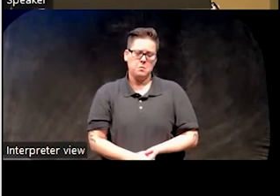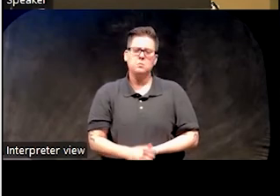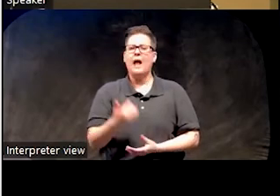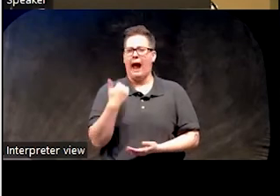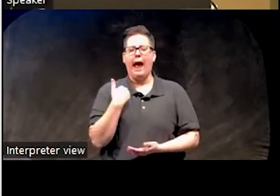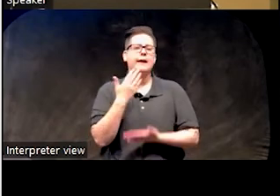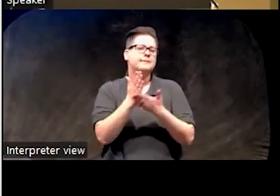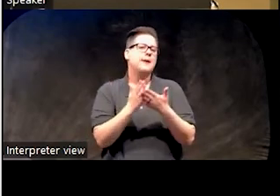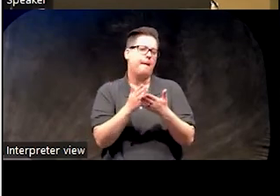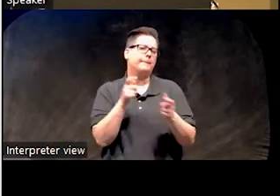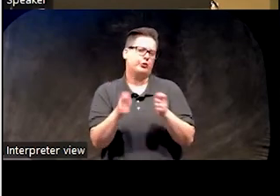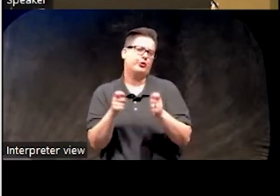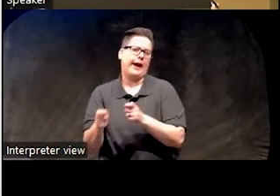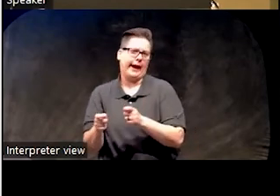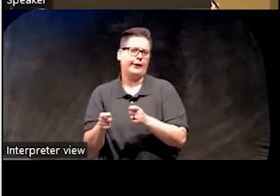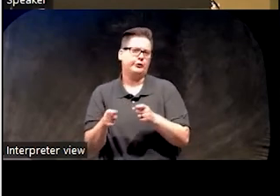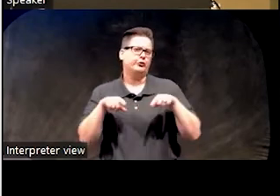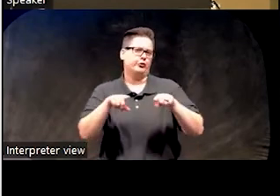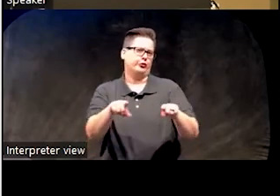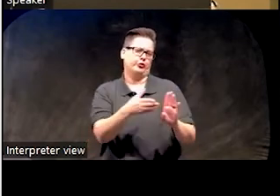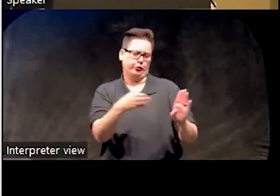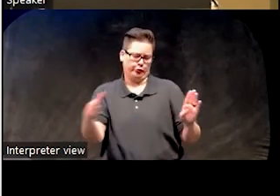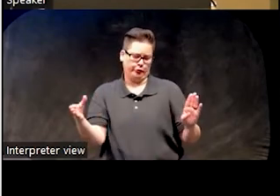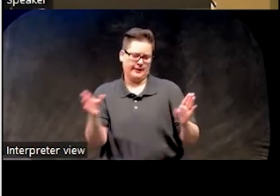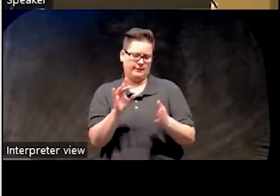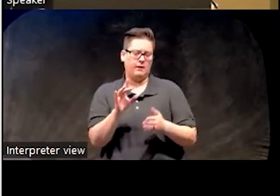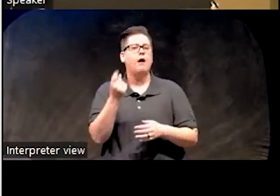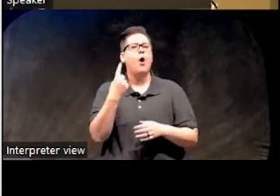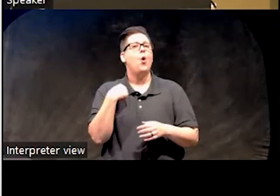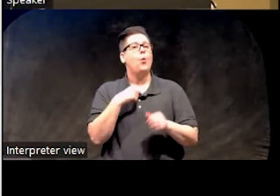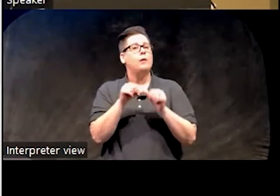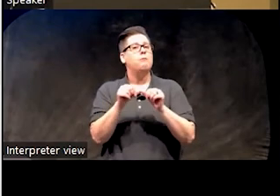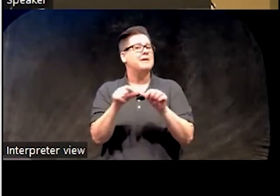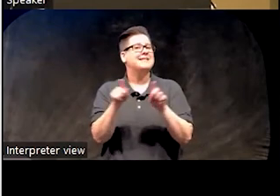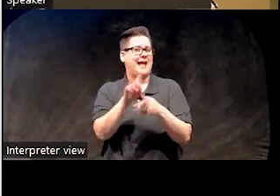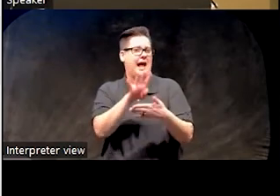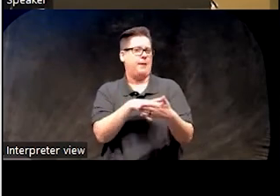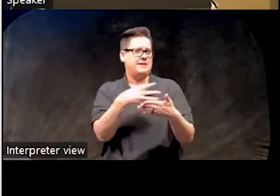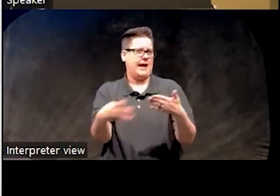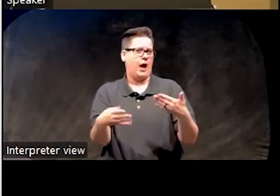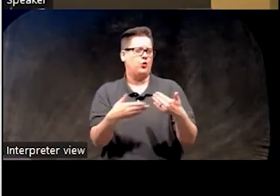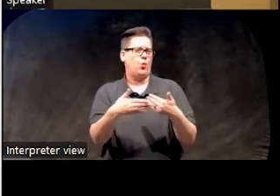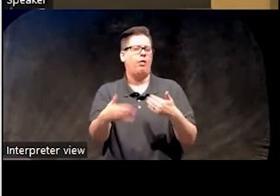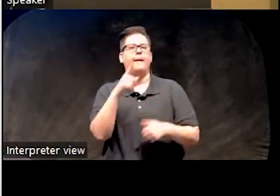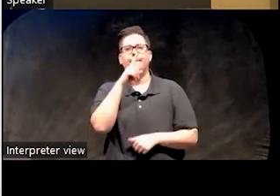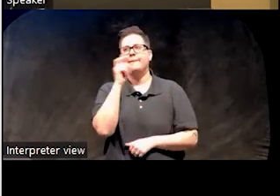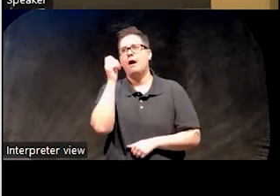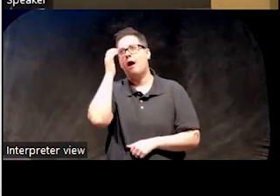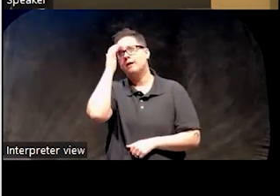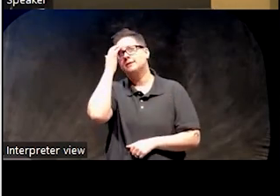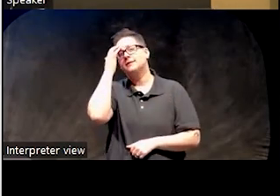changes, um, over the course of this. We stayed at the same schedule for a while because he wasn't, uh, uh,